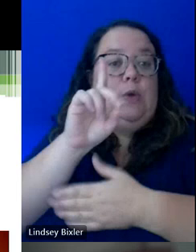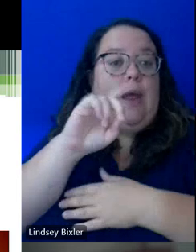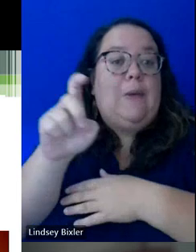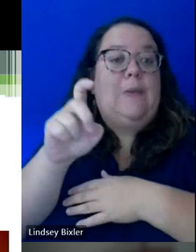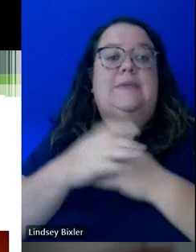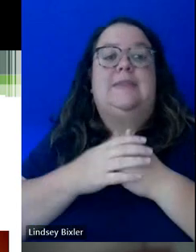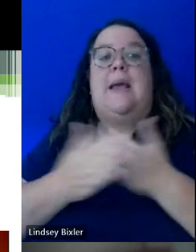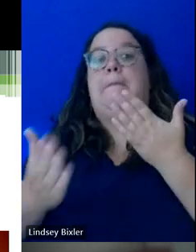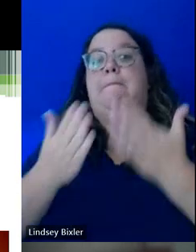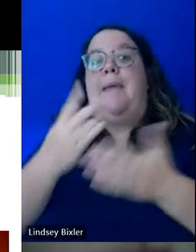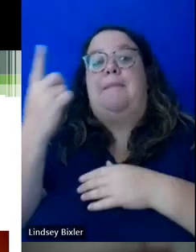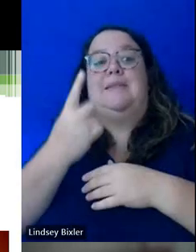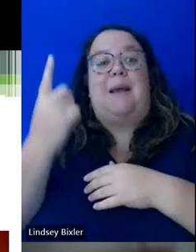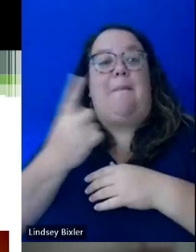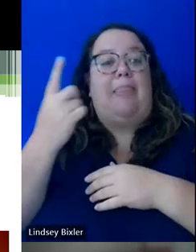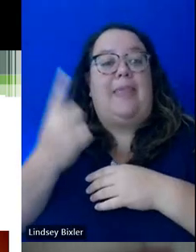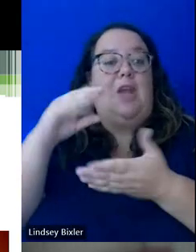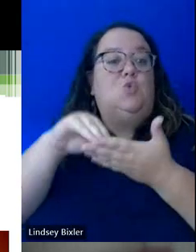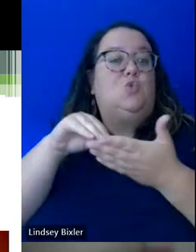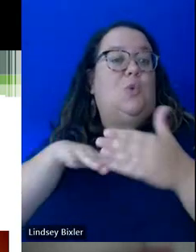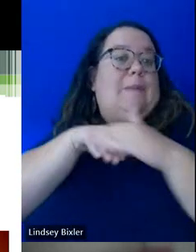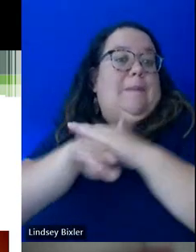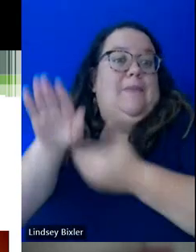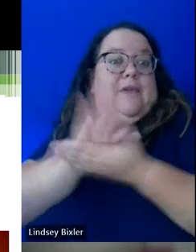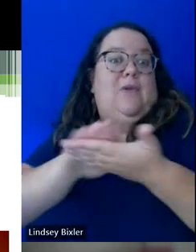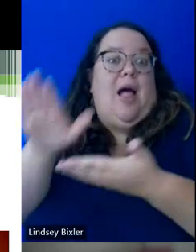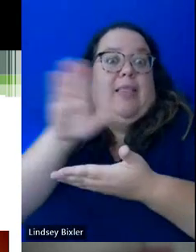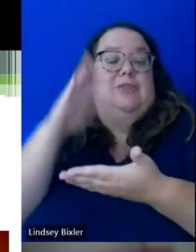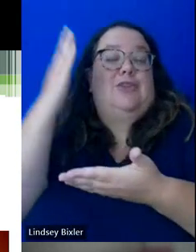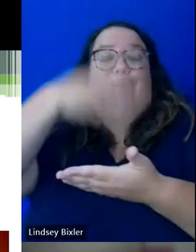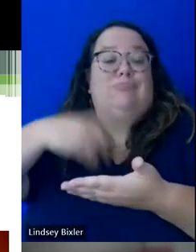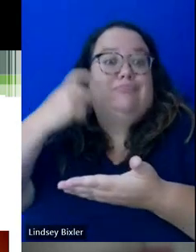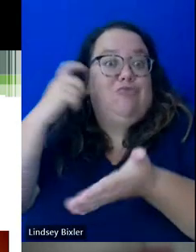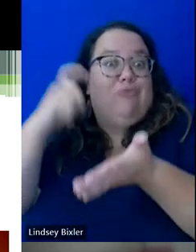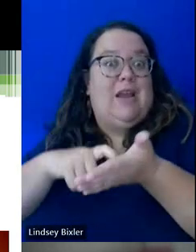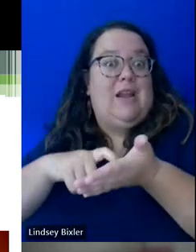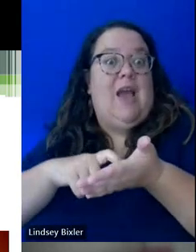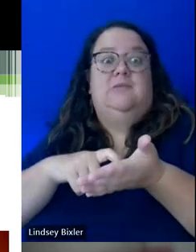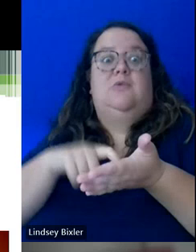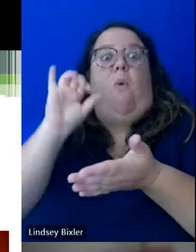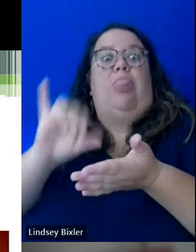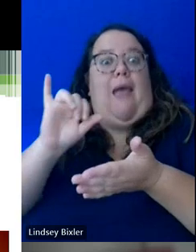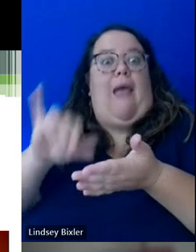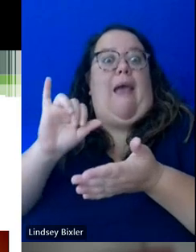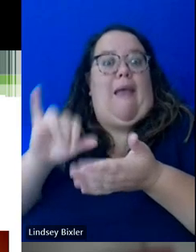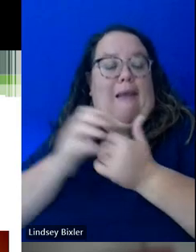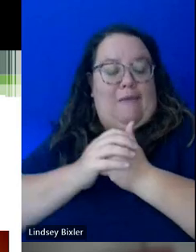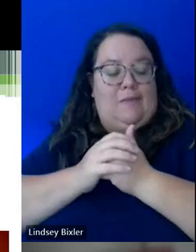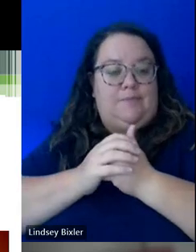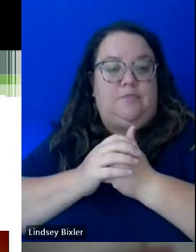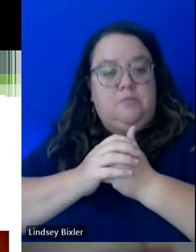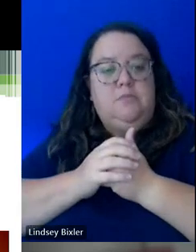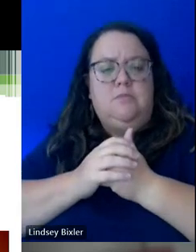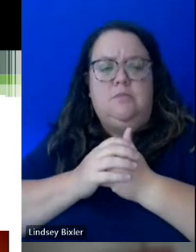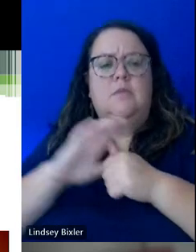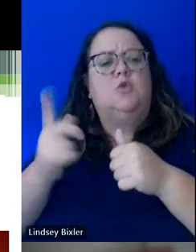that a student has come to college, didn't even recognize that this was what was going on for them. So we we first